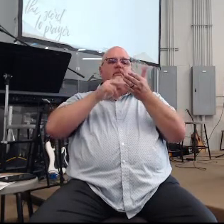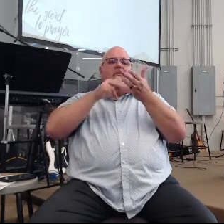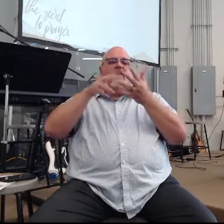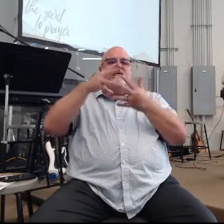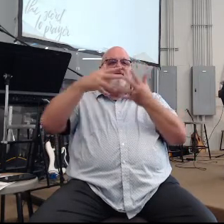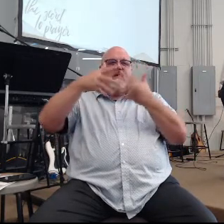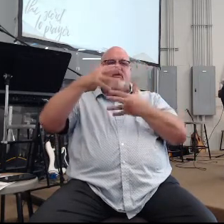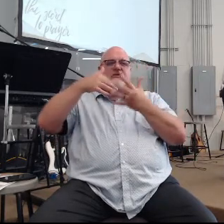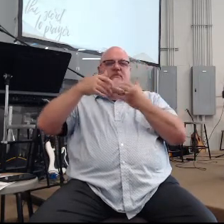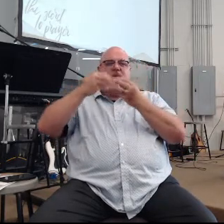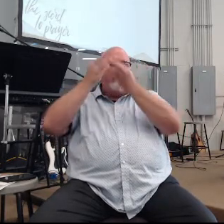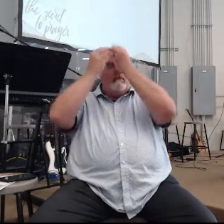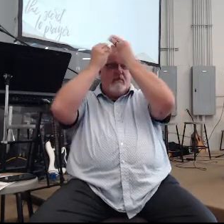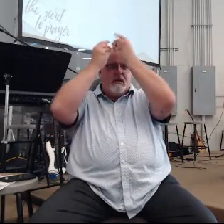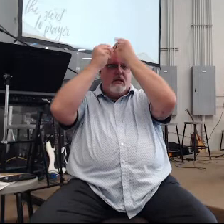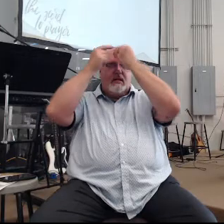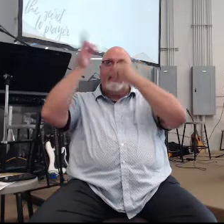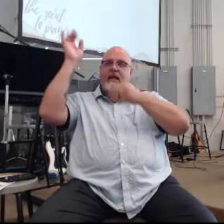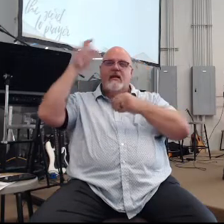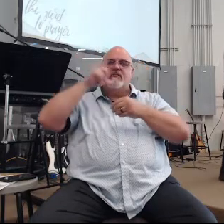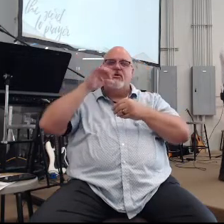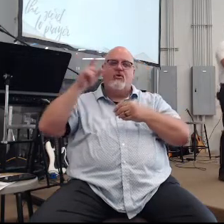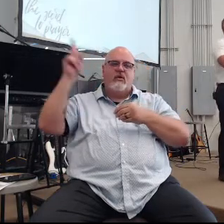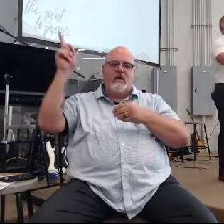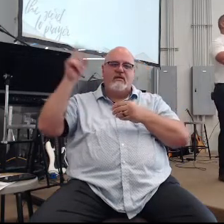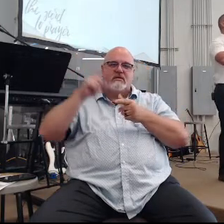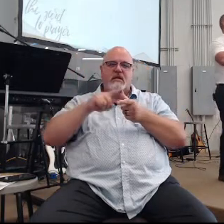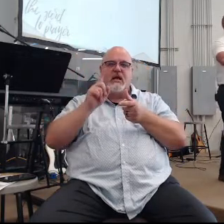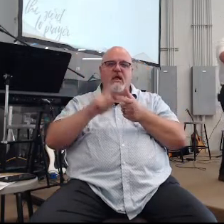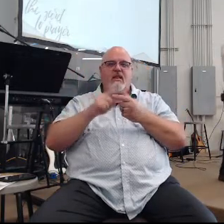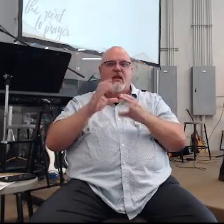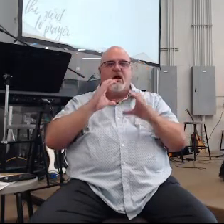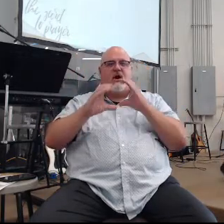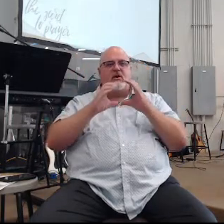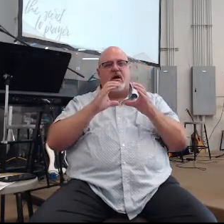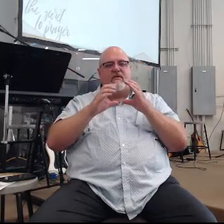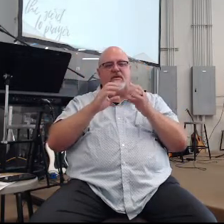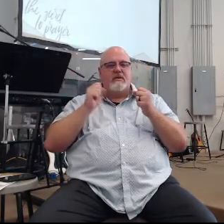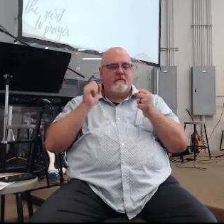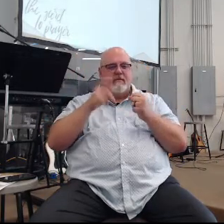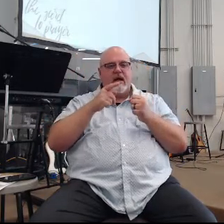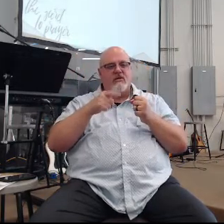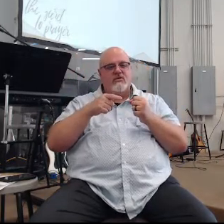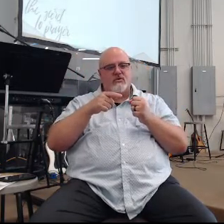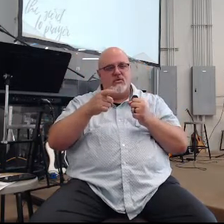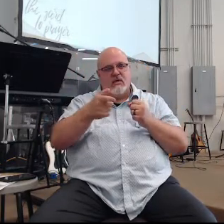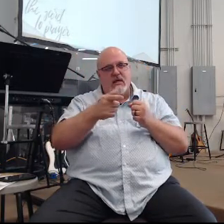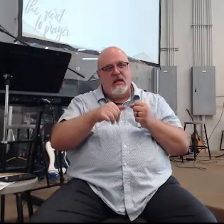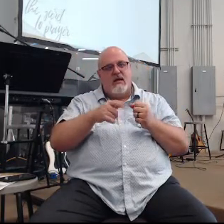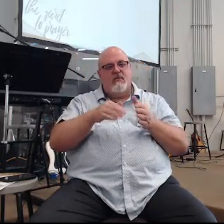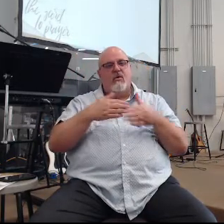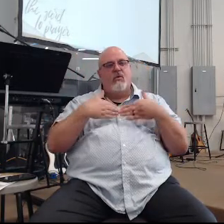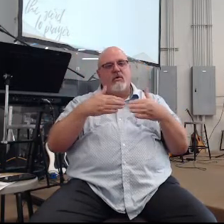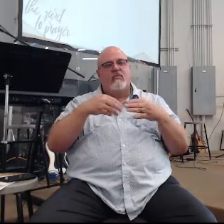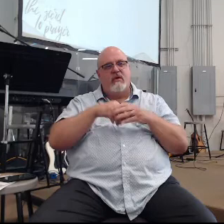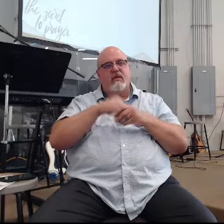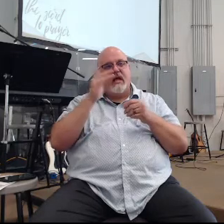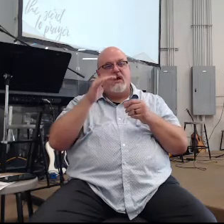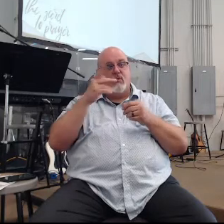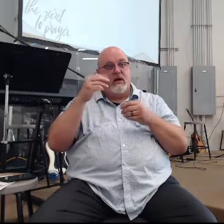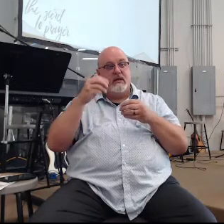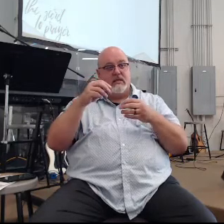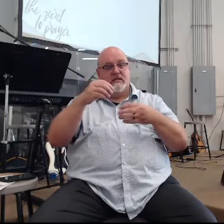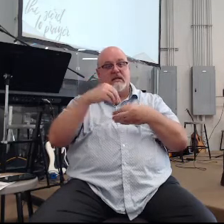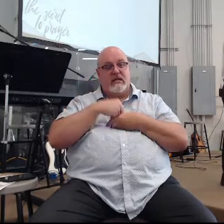meditating on him and who he is and then in our conversation back to him, we're just breathing out what he's already